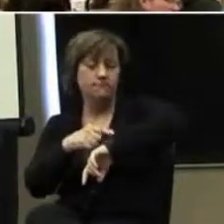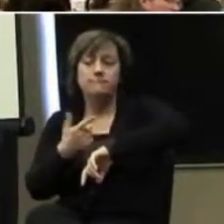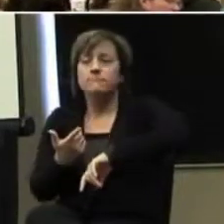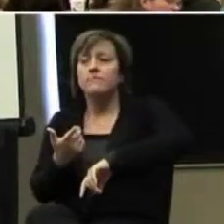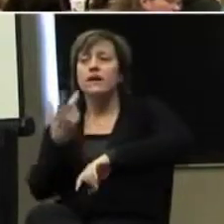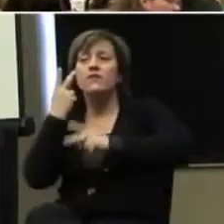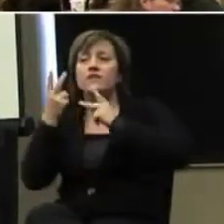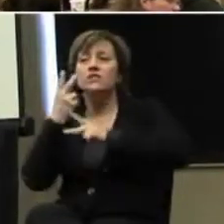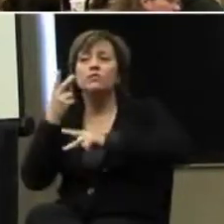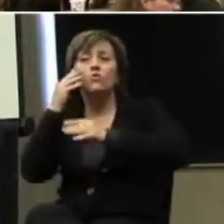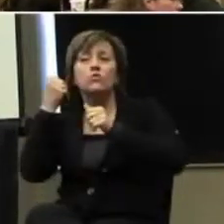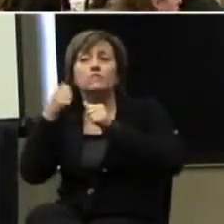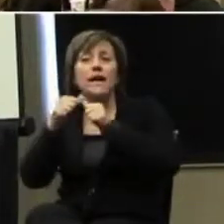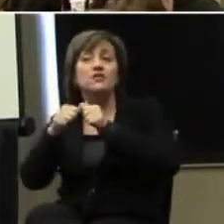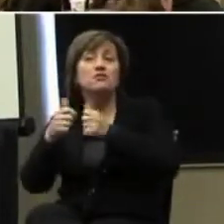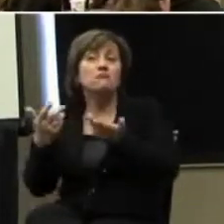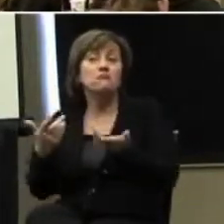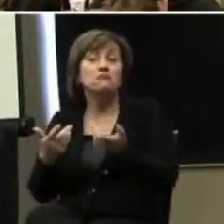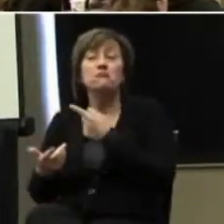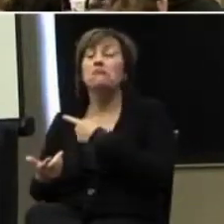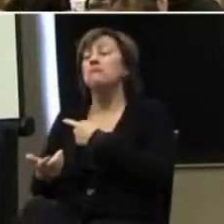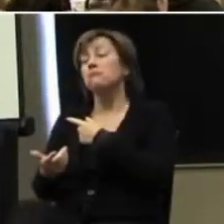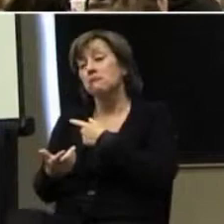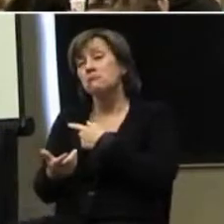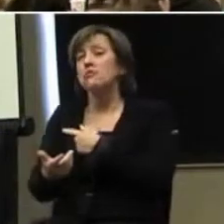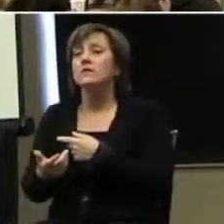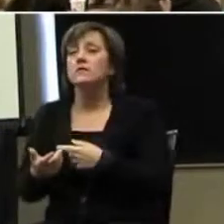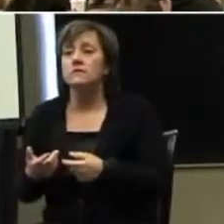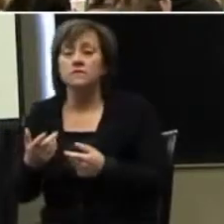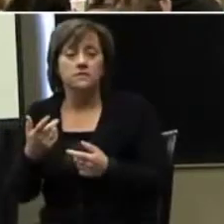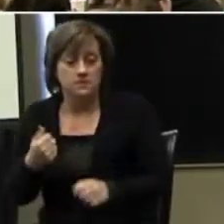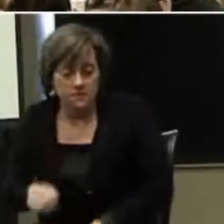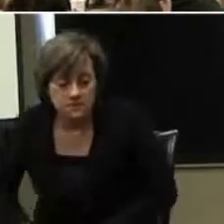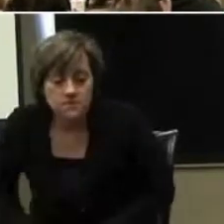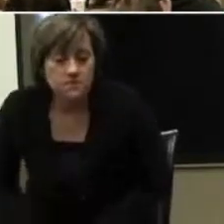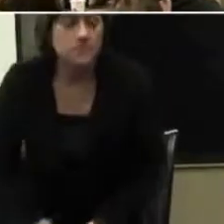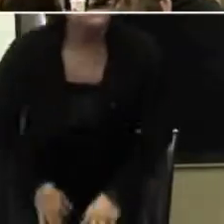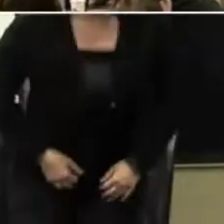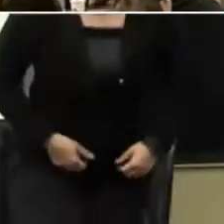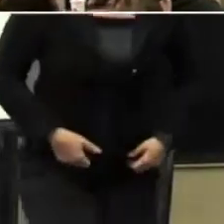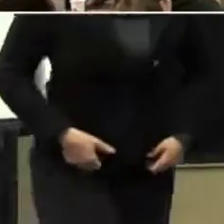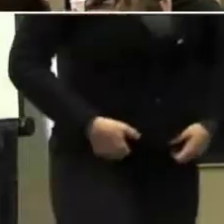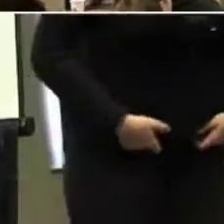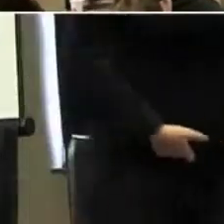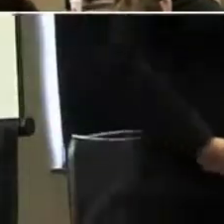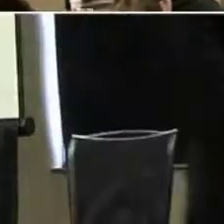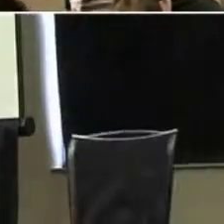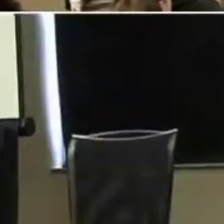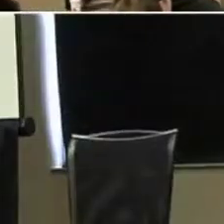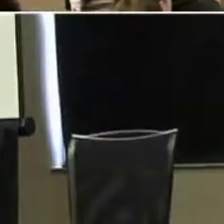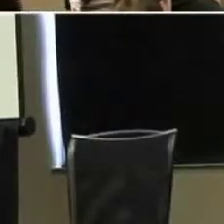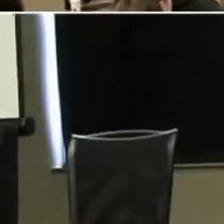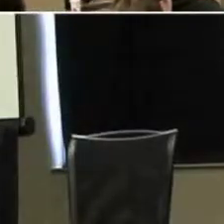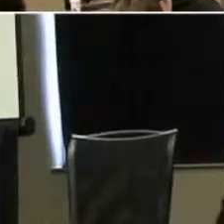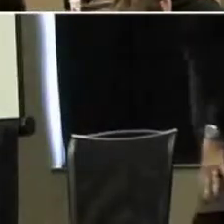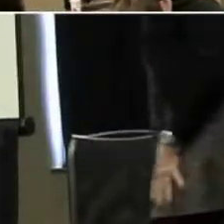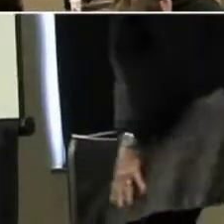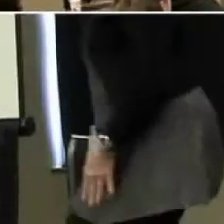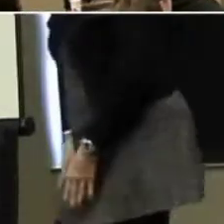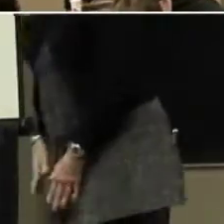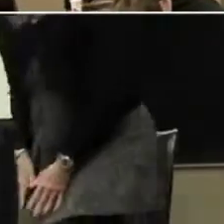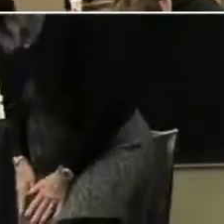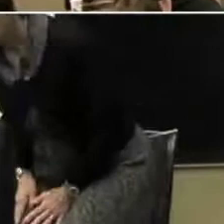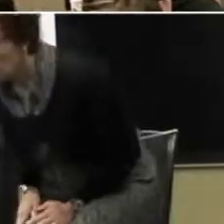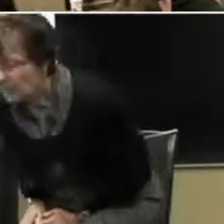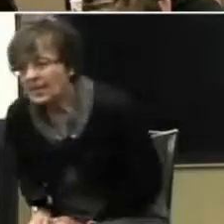I don't know if you could somehow pair that friendliness, you know? It's unfriendly to bump into people.